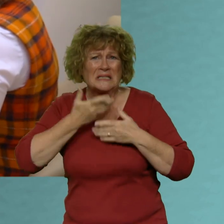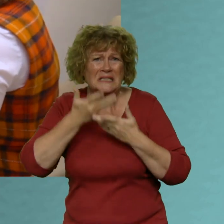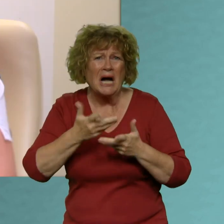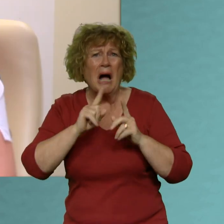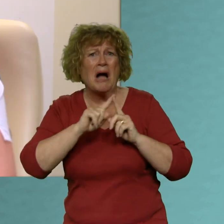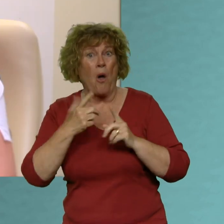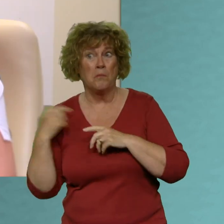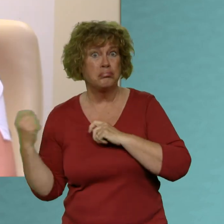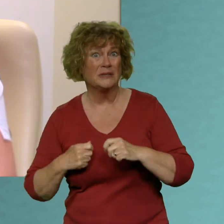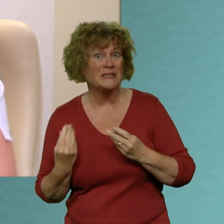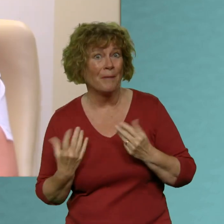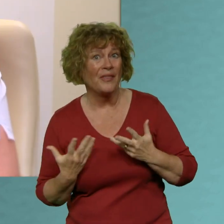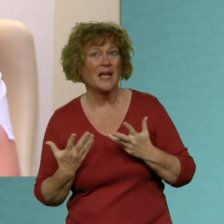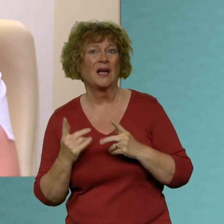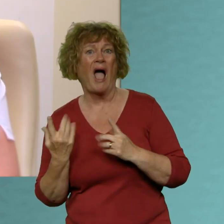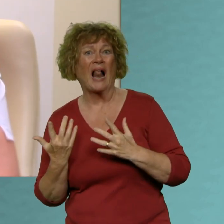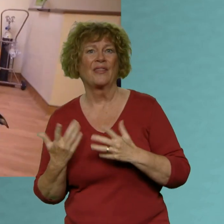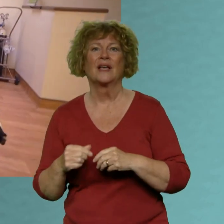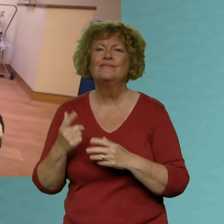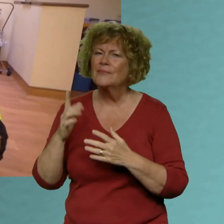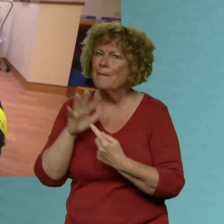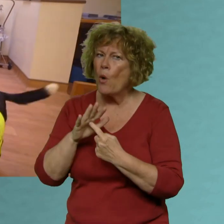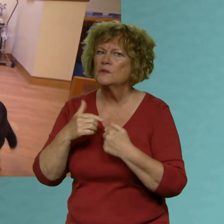opportunity to go through and answer all of those questions